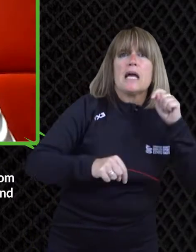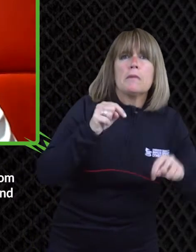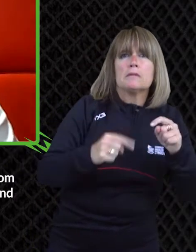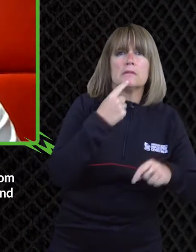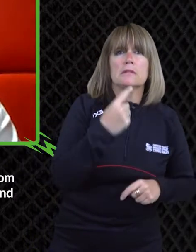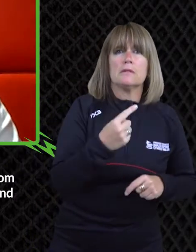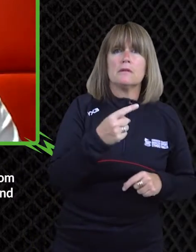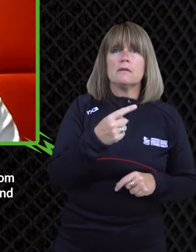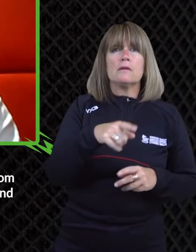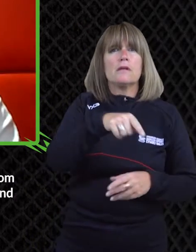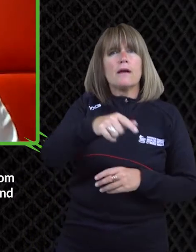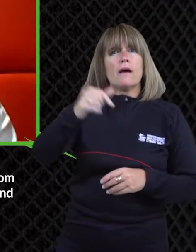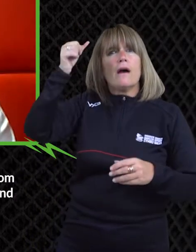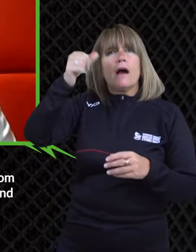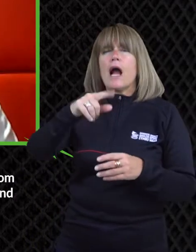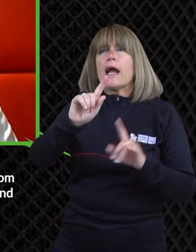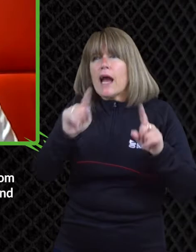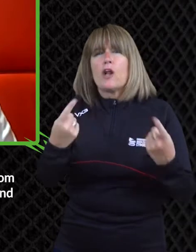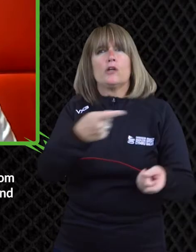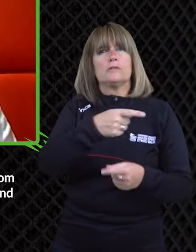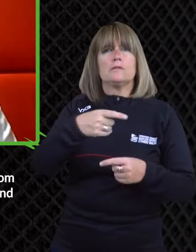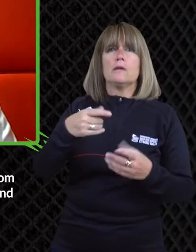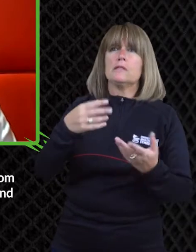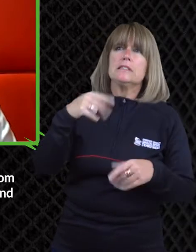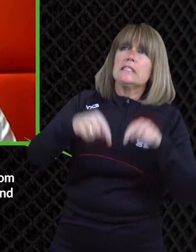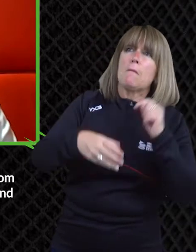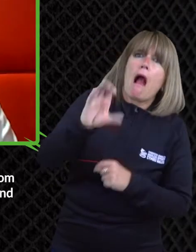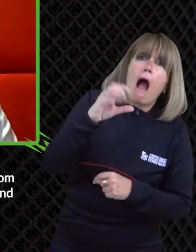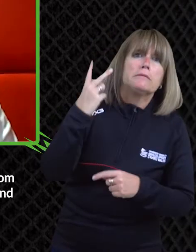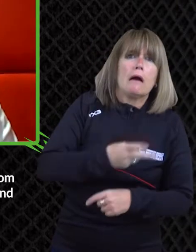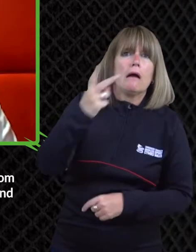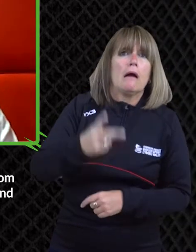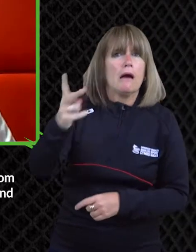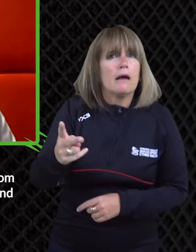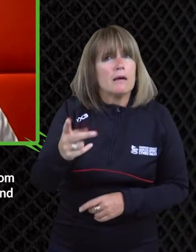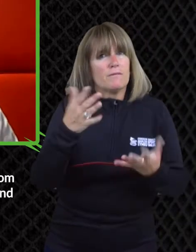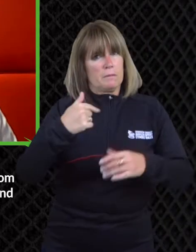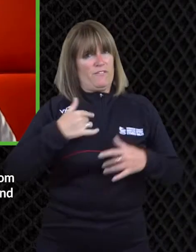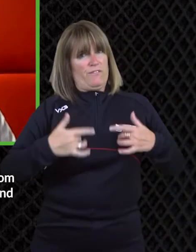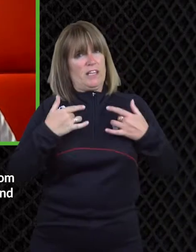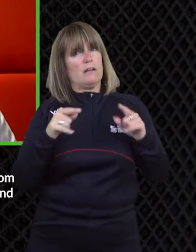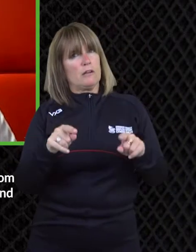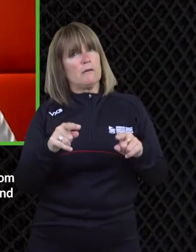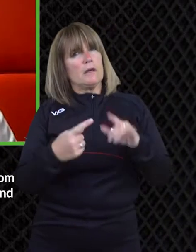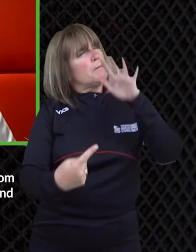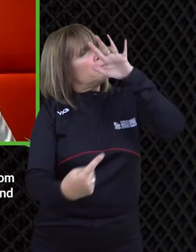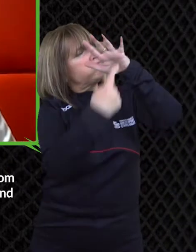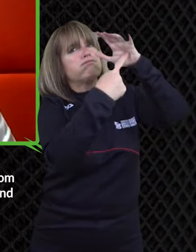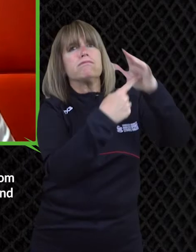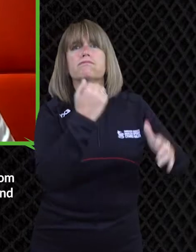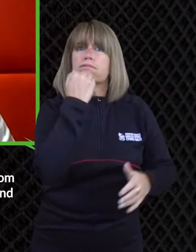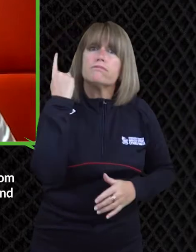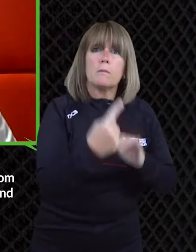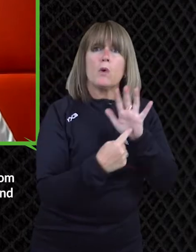play the awareness card all the time but from my point of view i think it's been super important you know i have an autistic brother